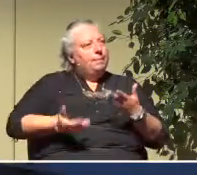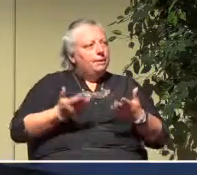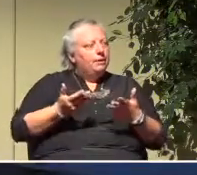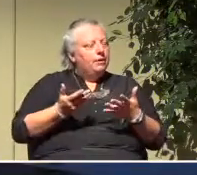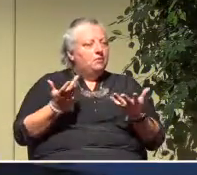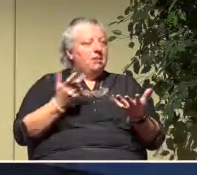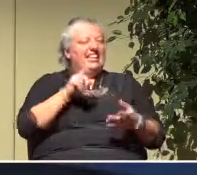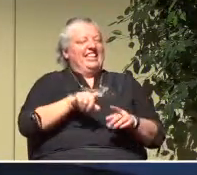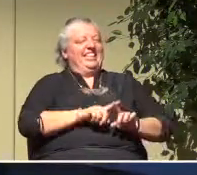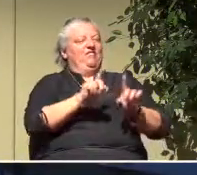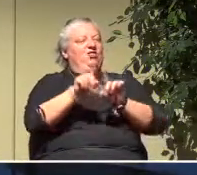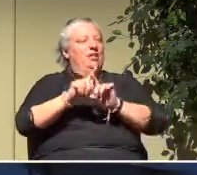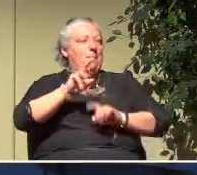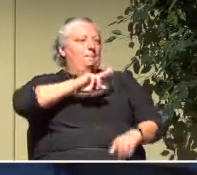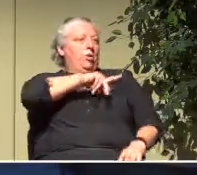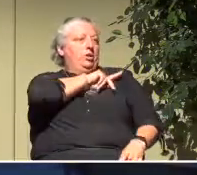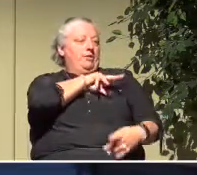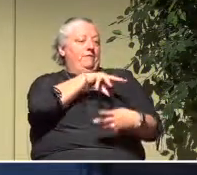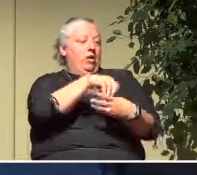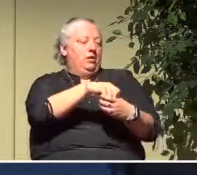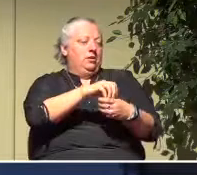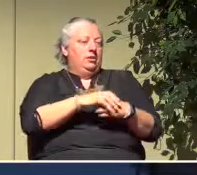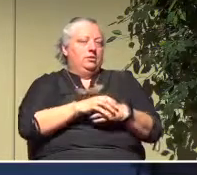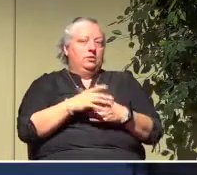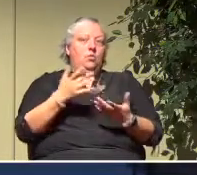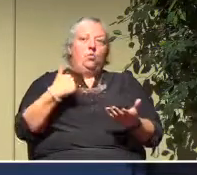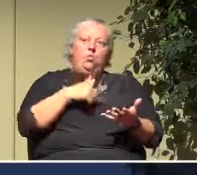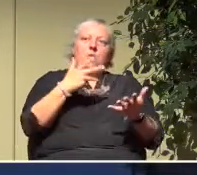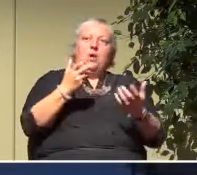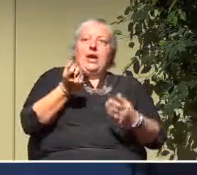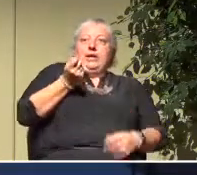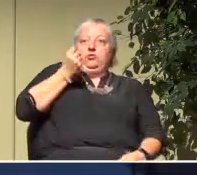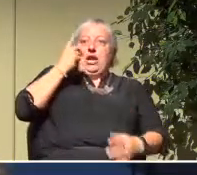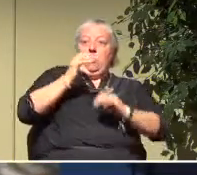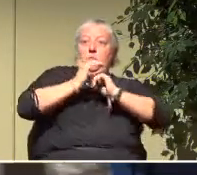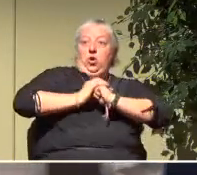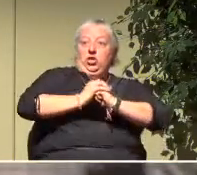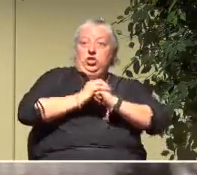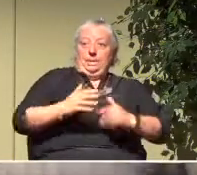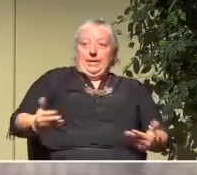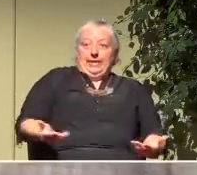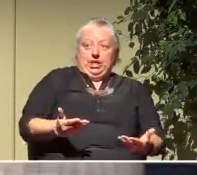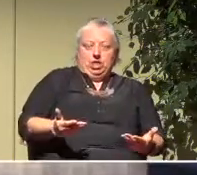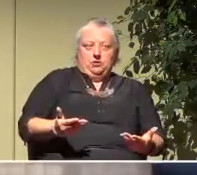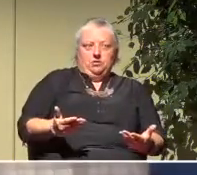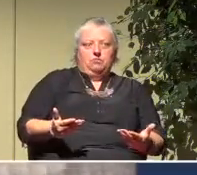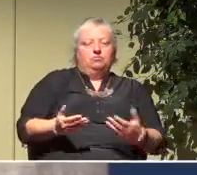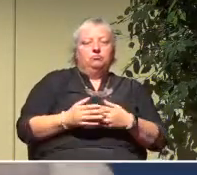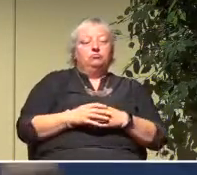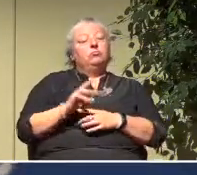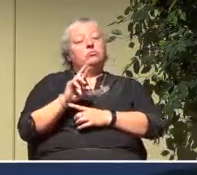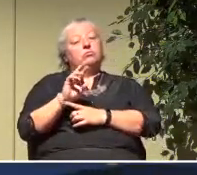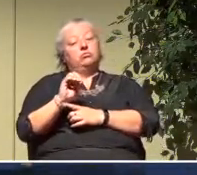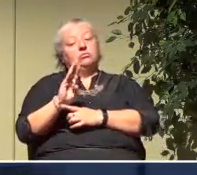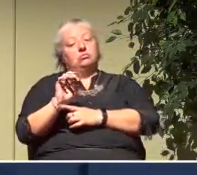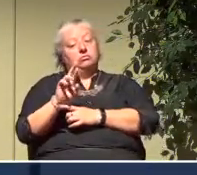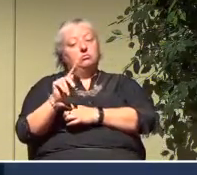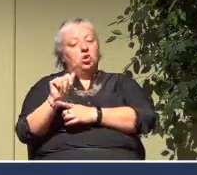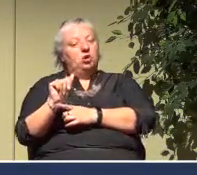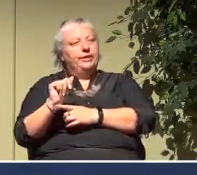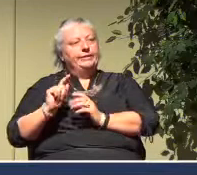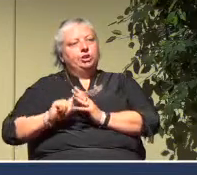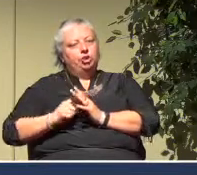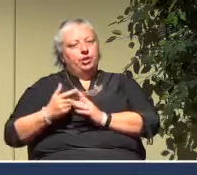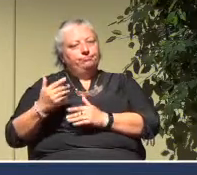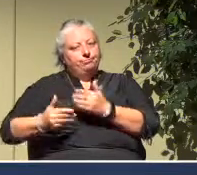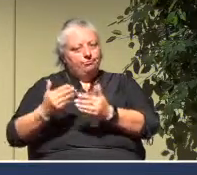we understand worship here and where we're taking people and what it's about. Roberta's taking some steps towards some of that. She